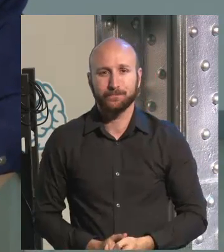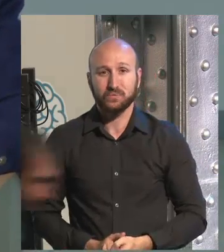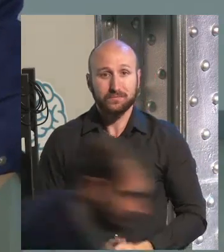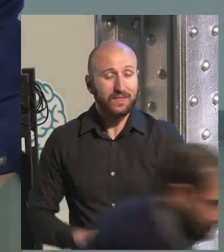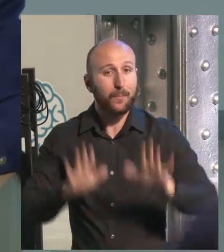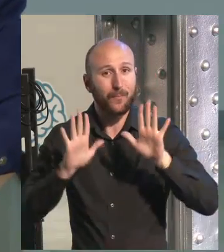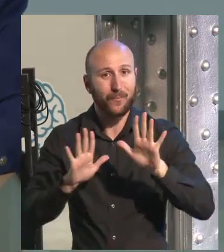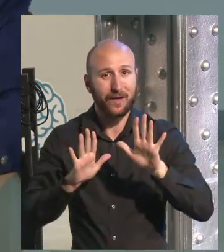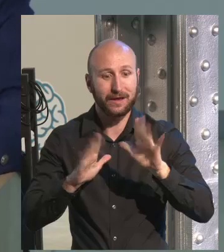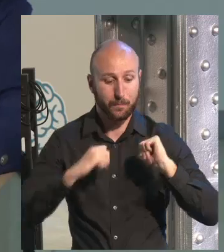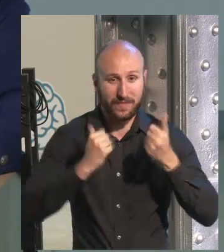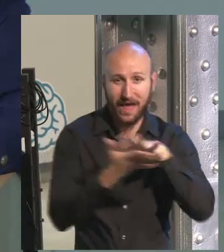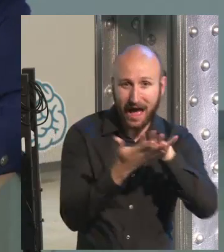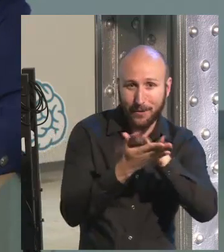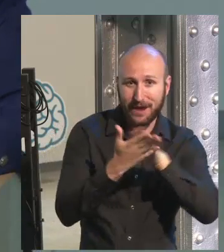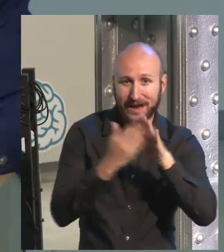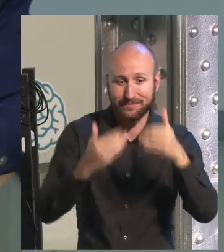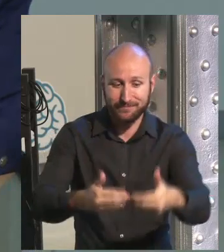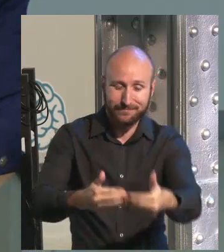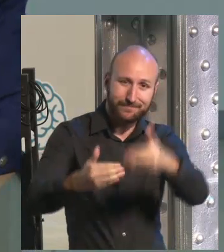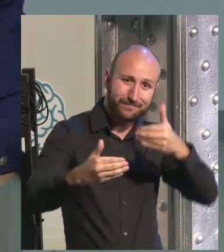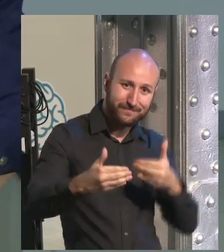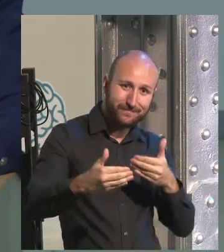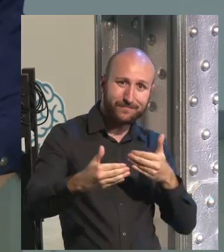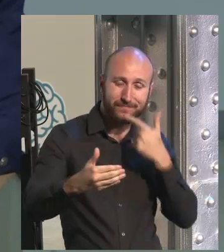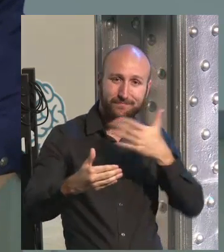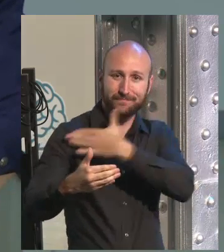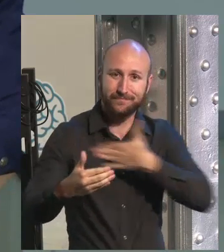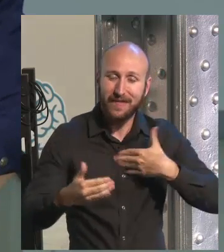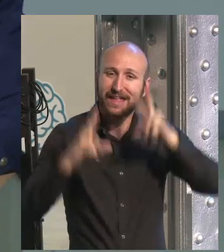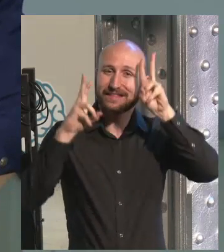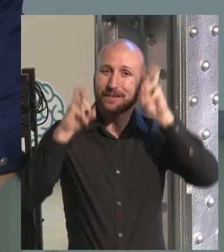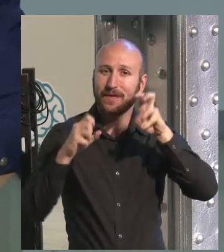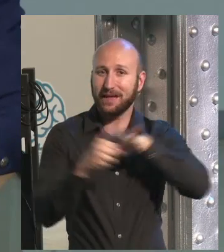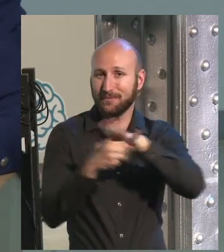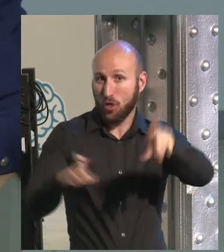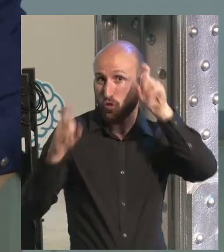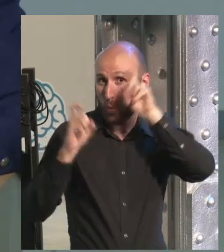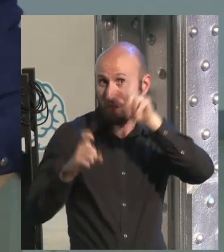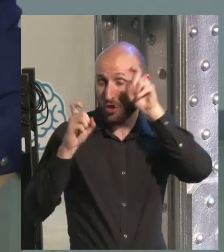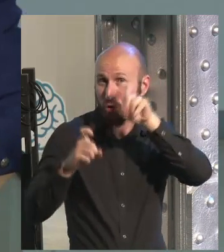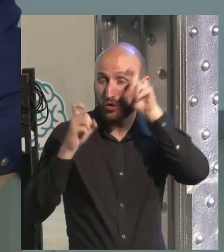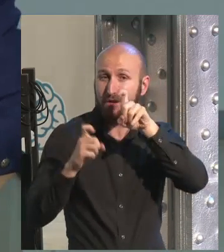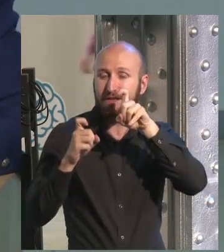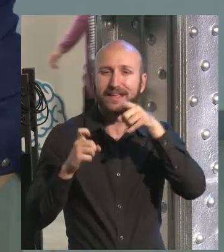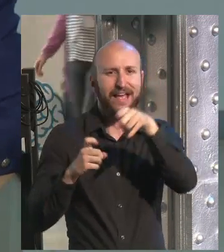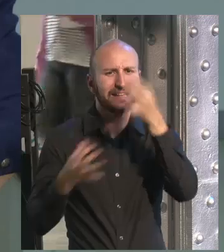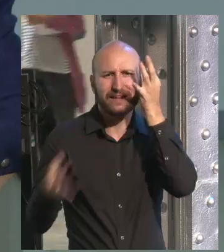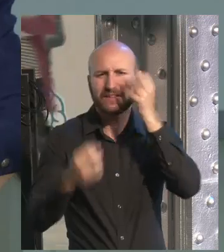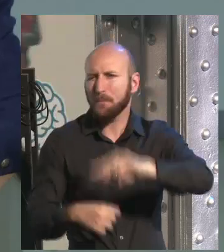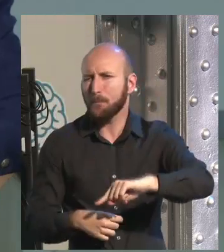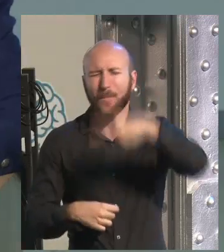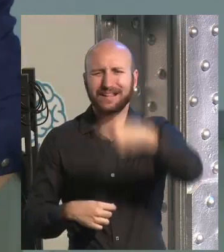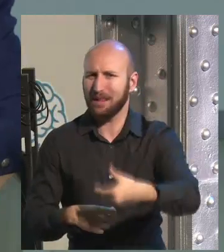But before going into that, I wanted to tell you that there is no doubt that we all share that education